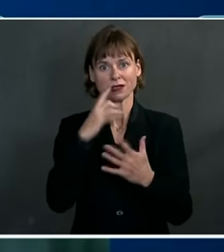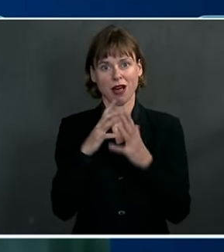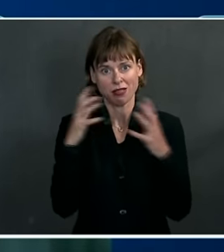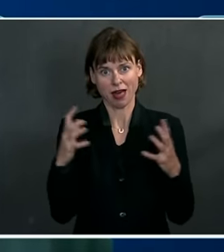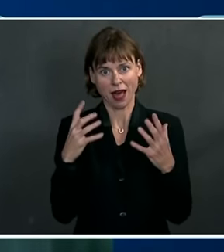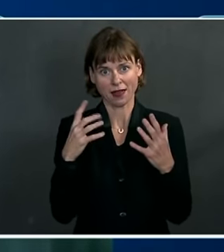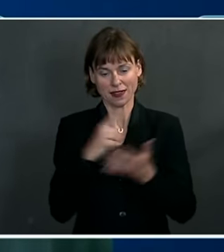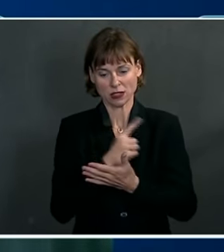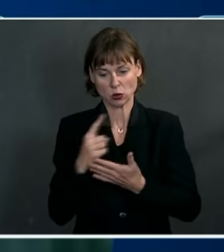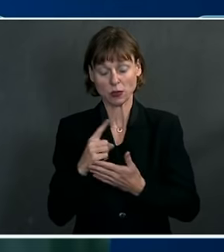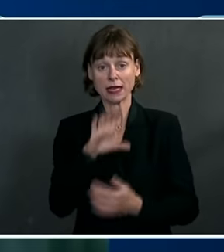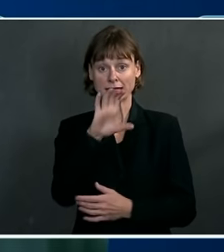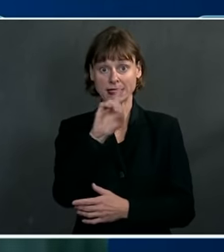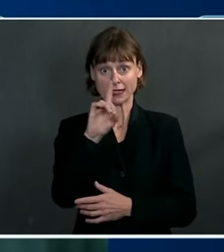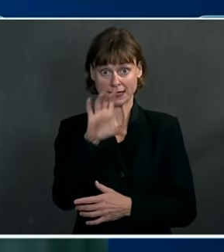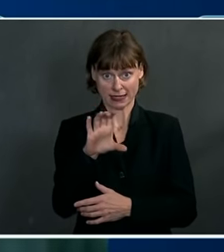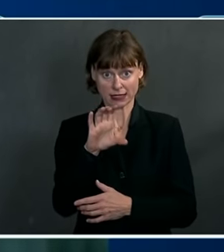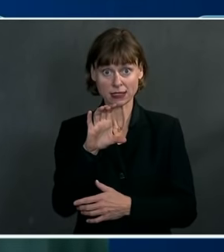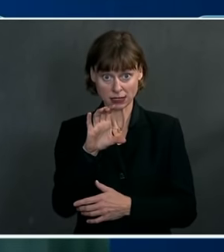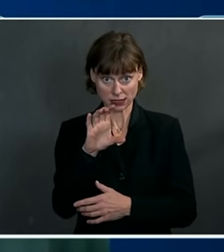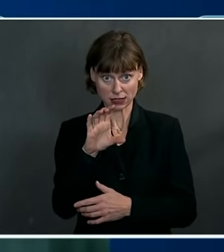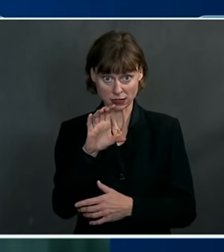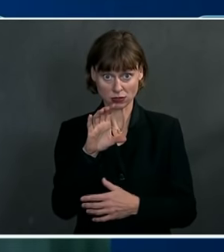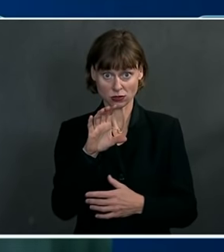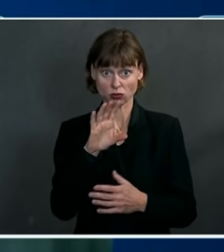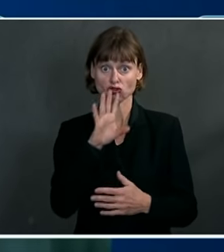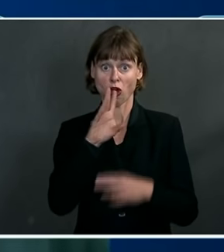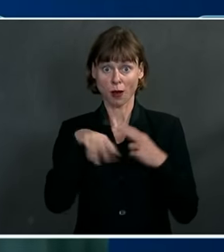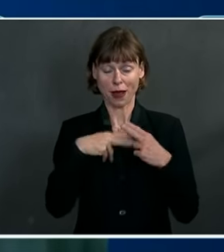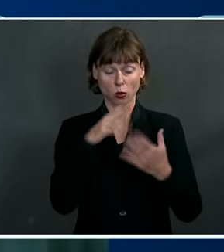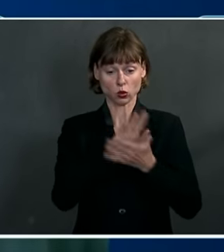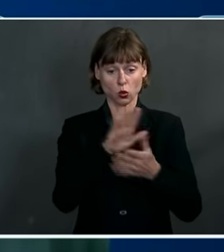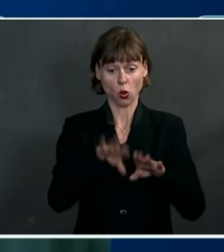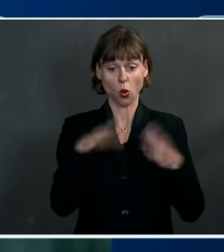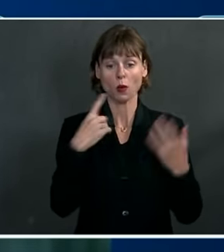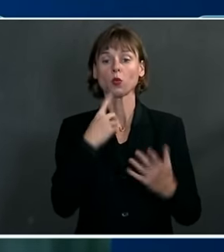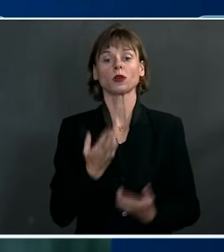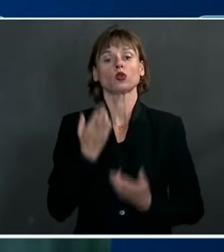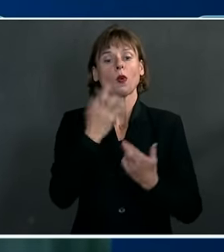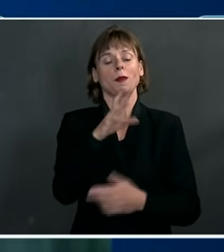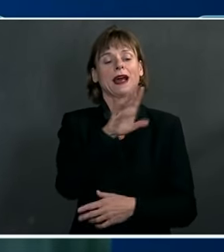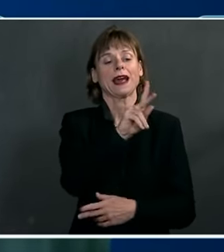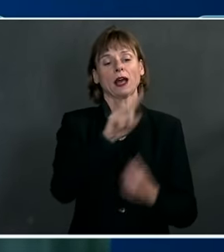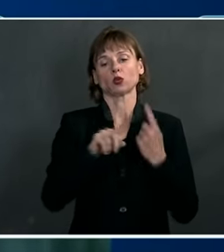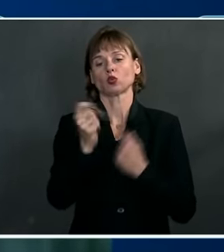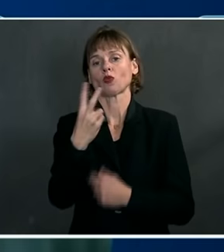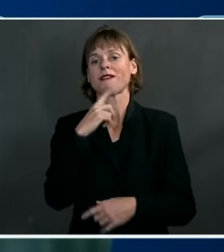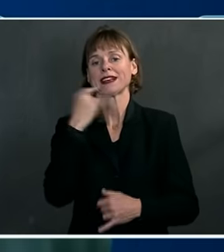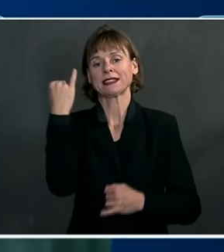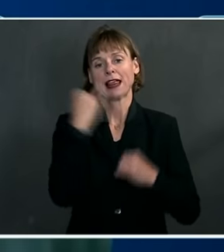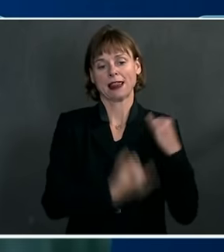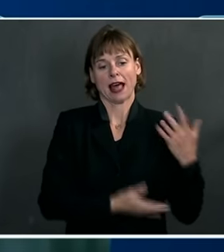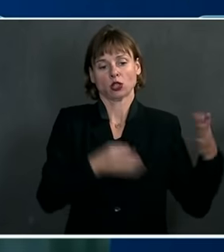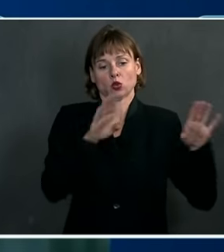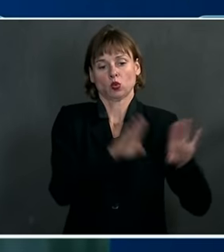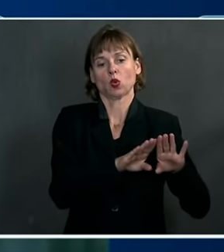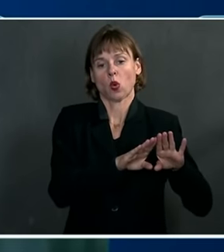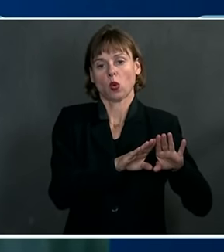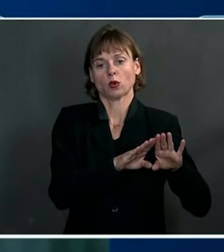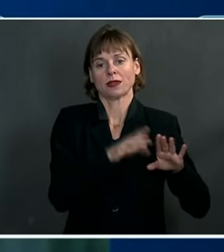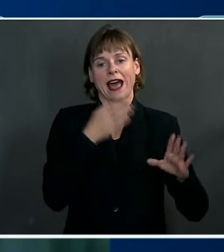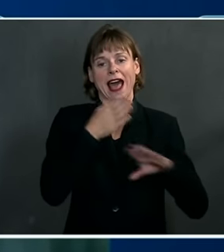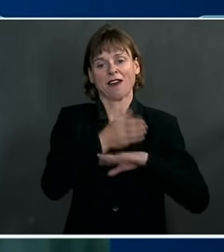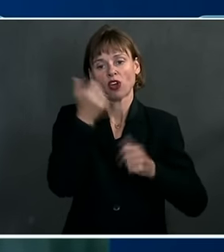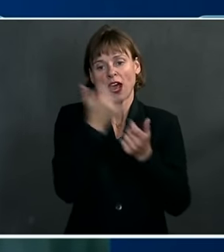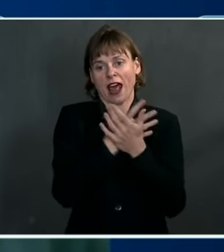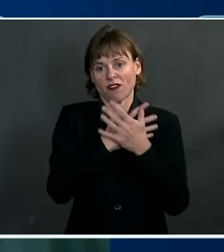week. CDC continues to recommend that K through 12 schools be the last setting to close after all other mitigations